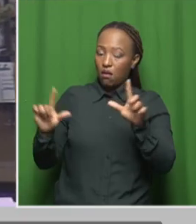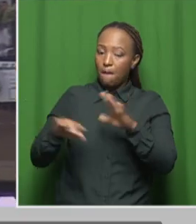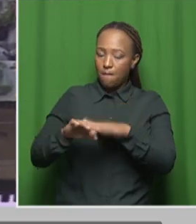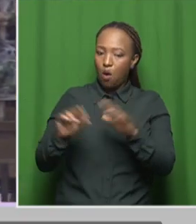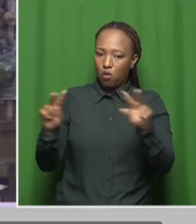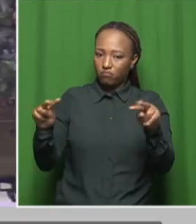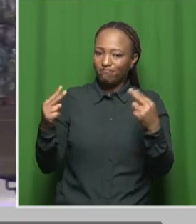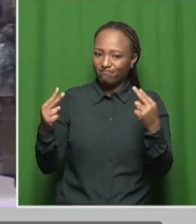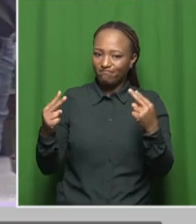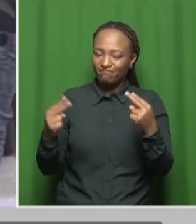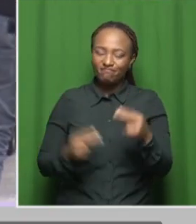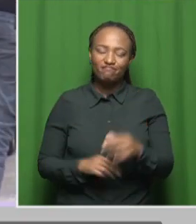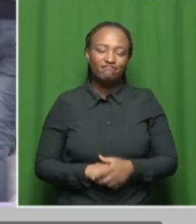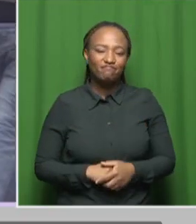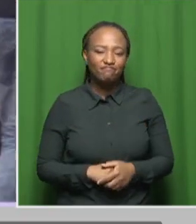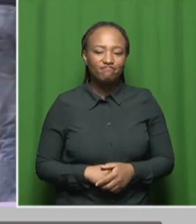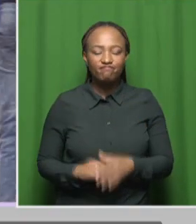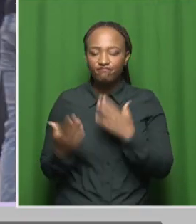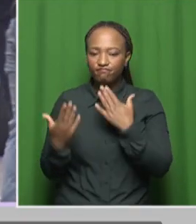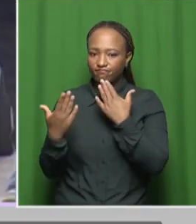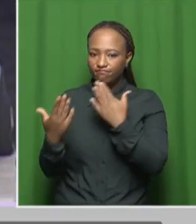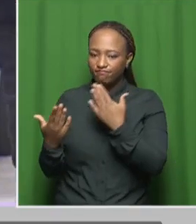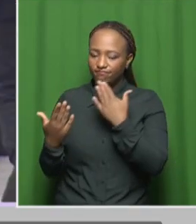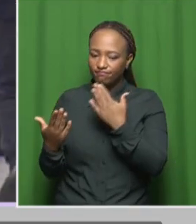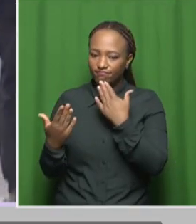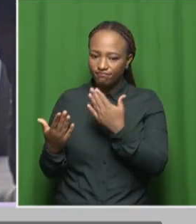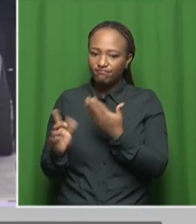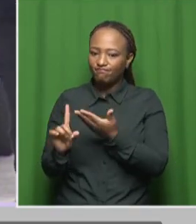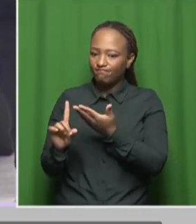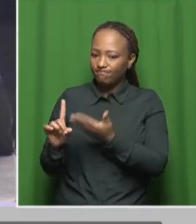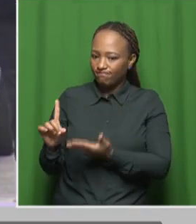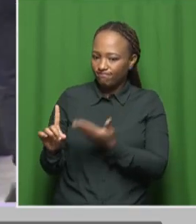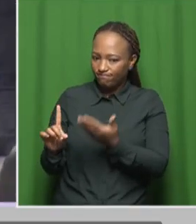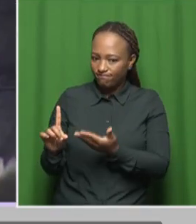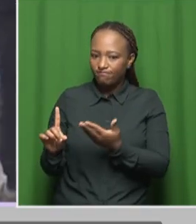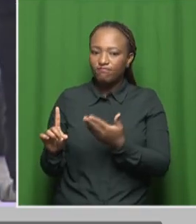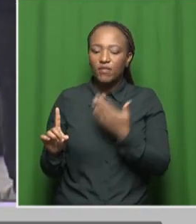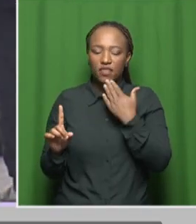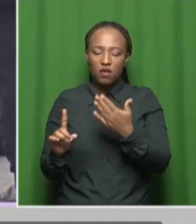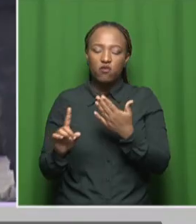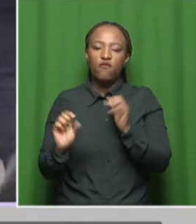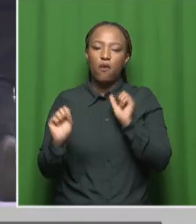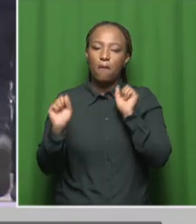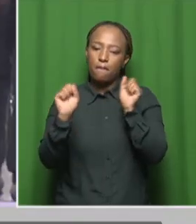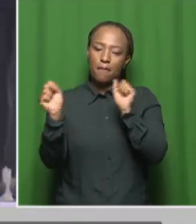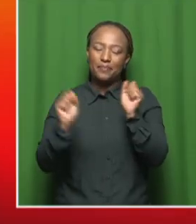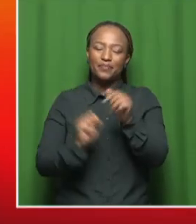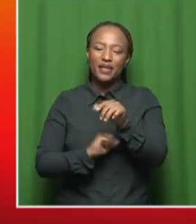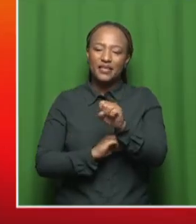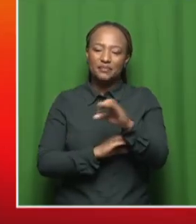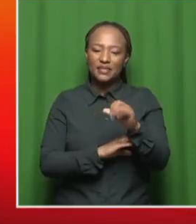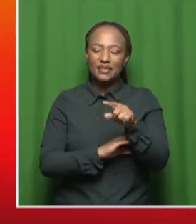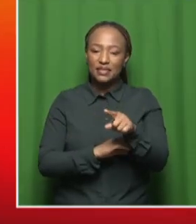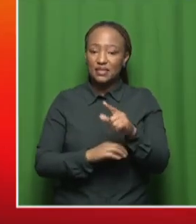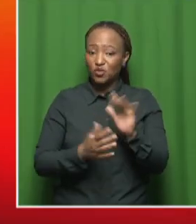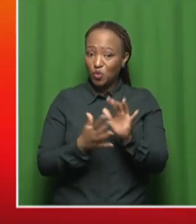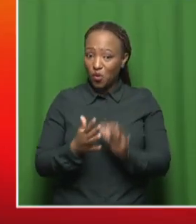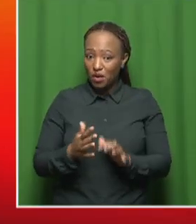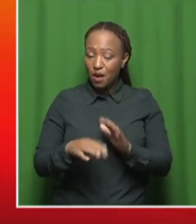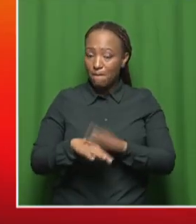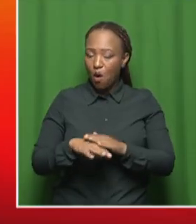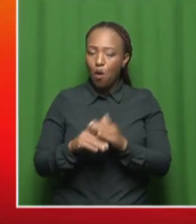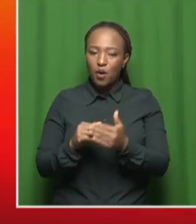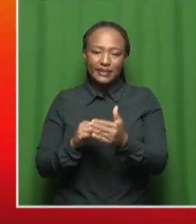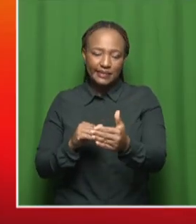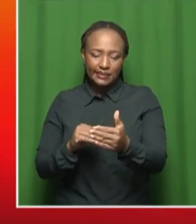Lien? All right, Pusuletso, thank you very much for giving us an update. And SABC News following that story very, very closely. And,